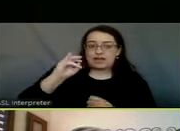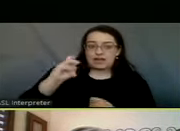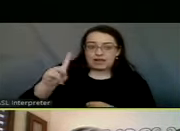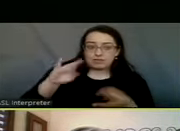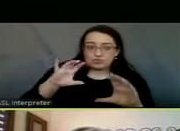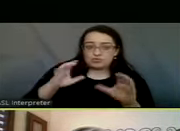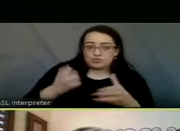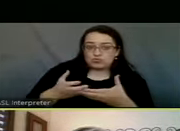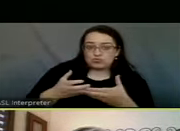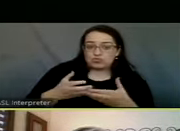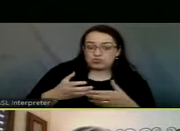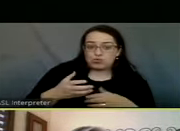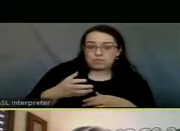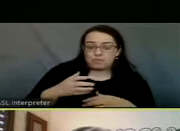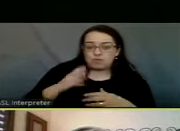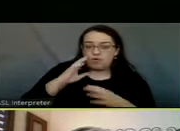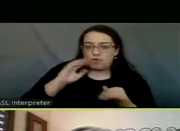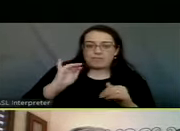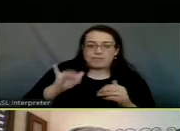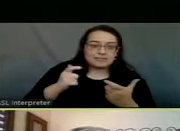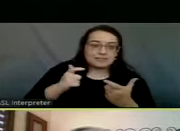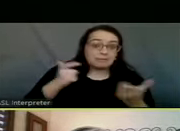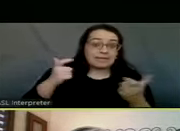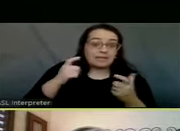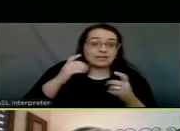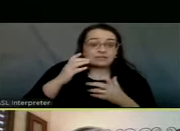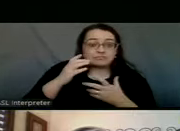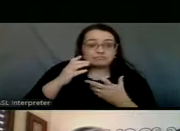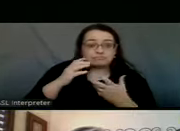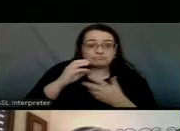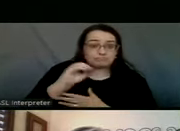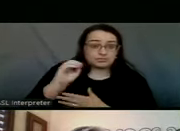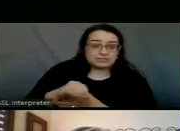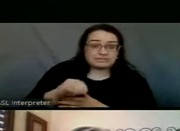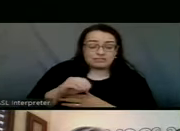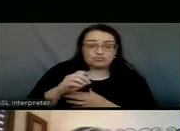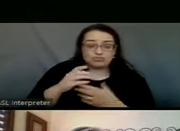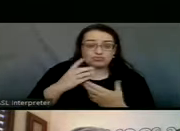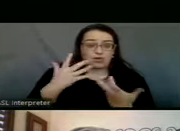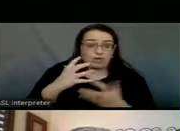getting, you know, a pretty high percentage that has been covered.